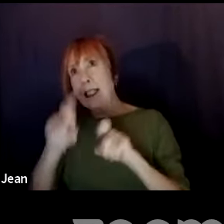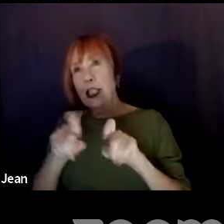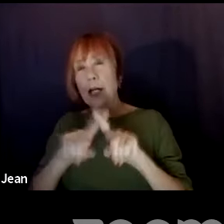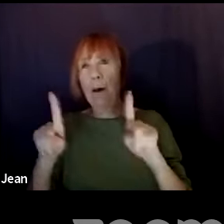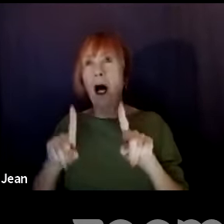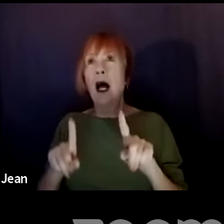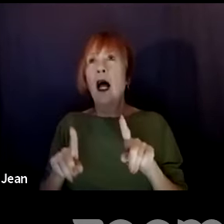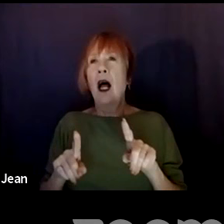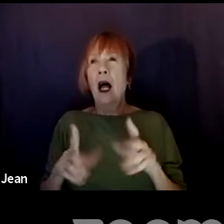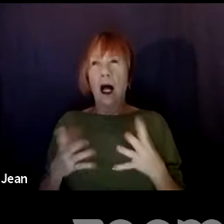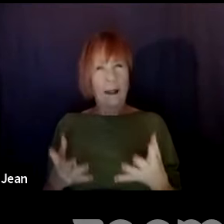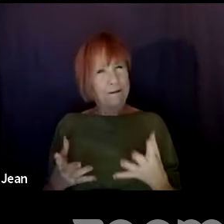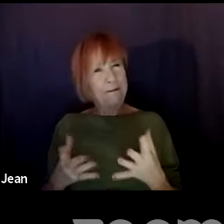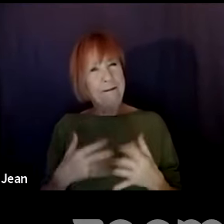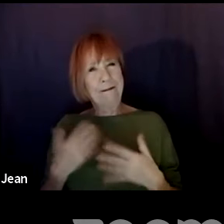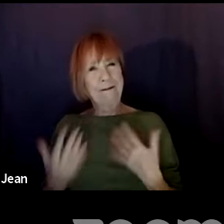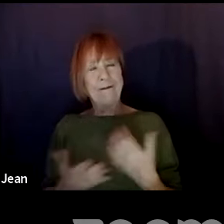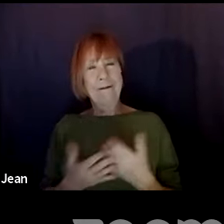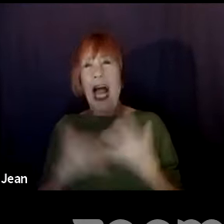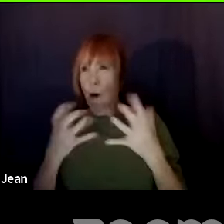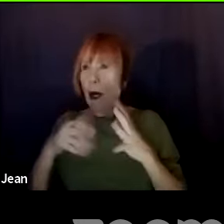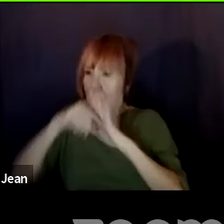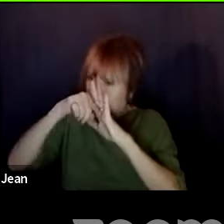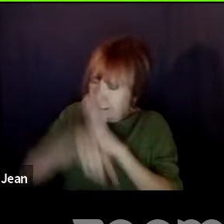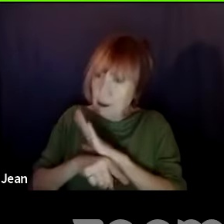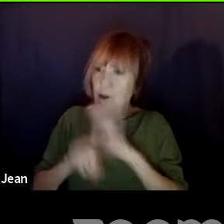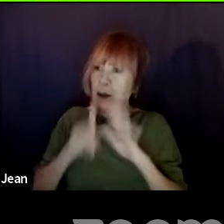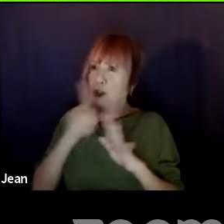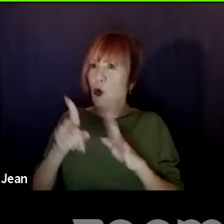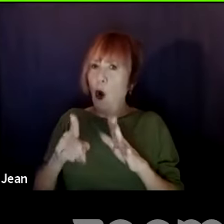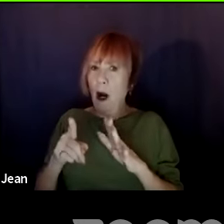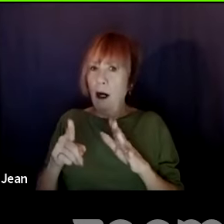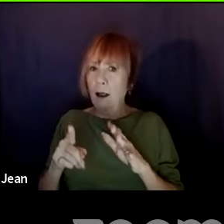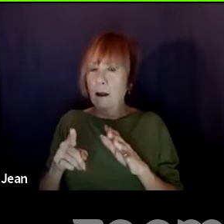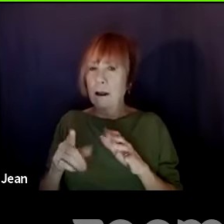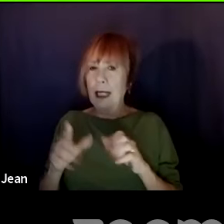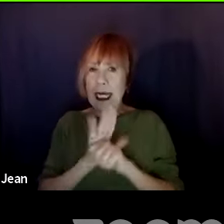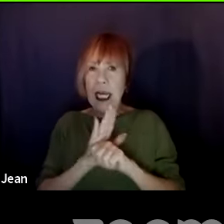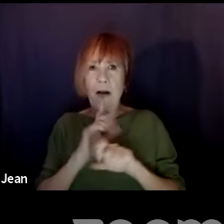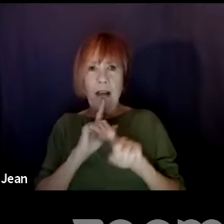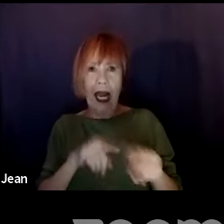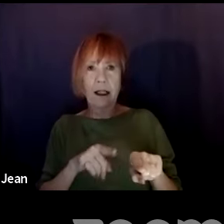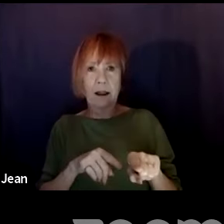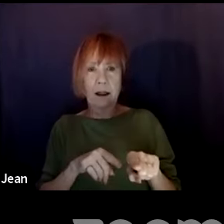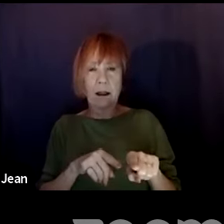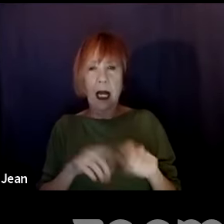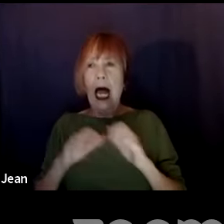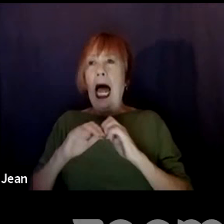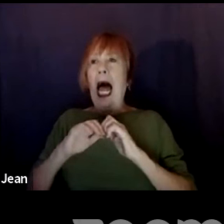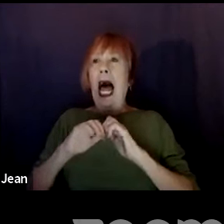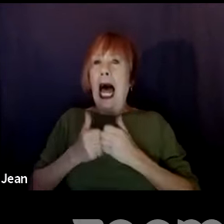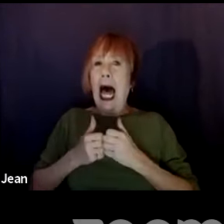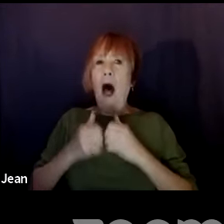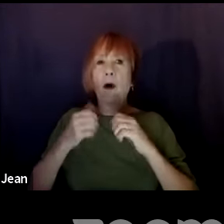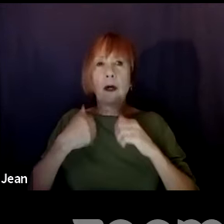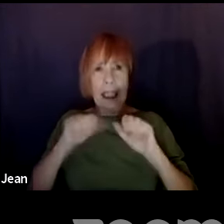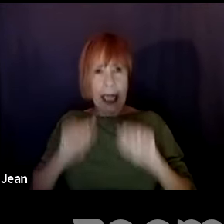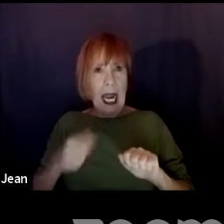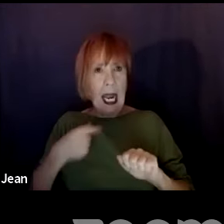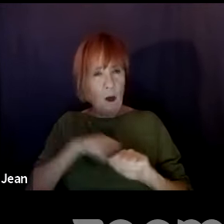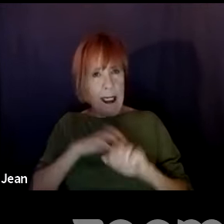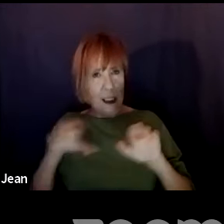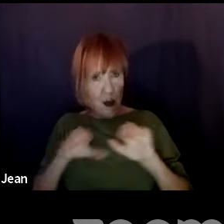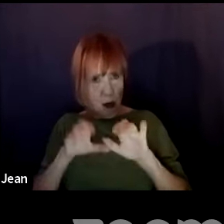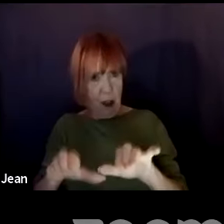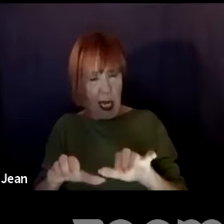asking like, uh, uh, what's, what's, what's a way to be able to do that and,